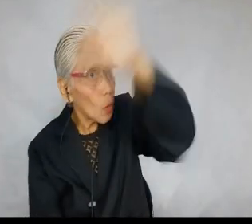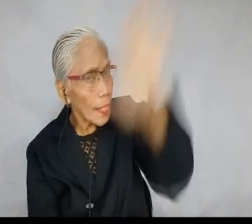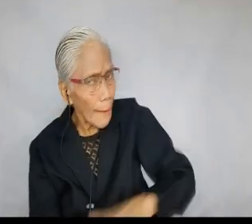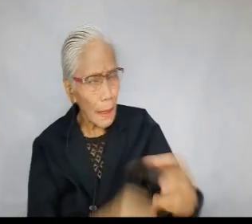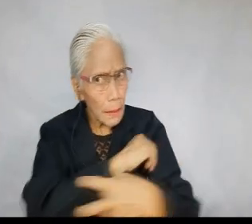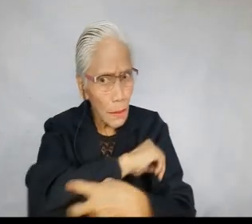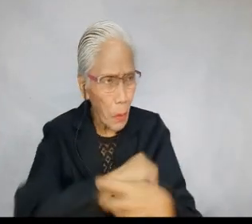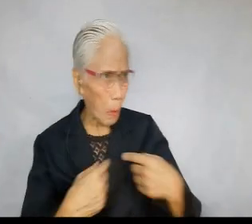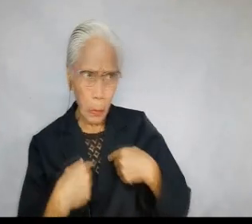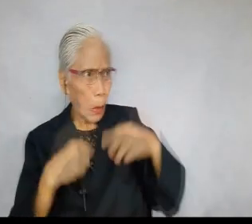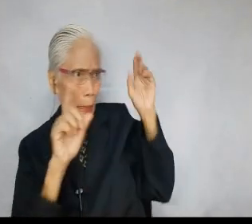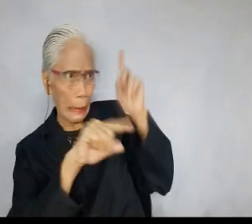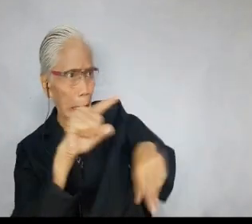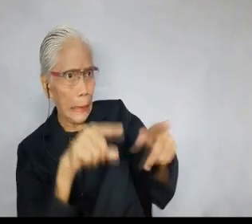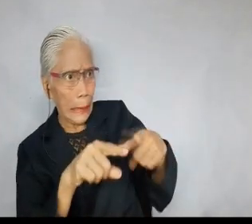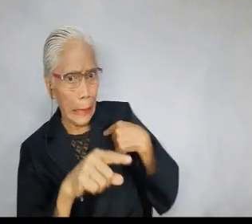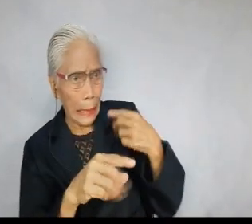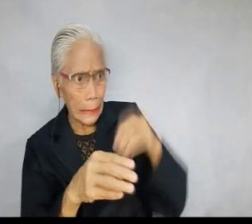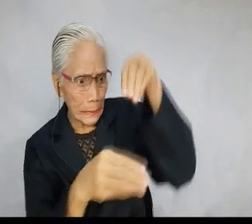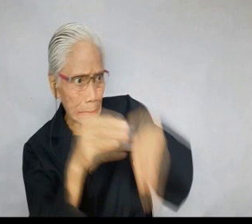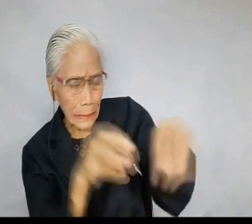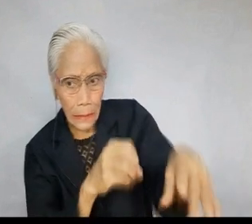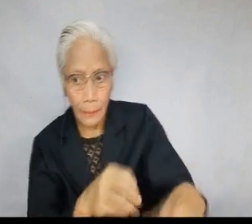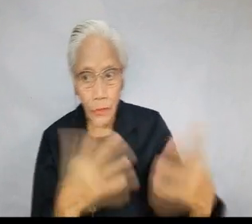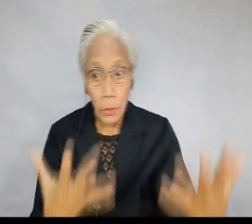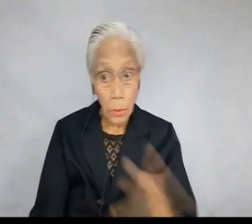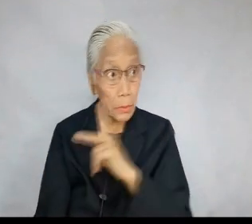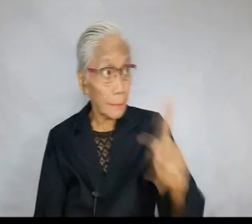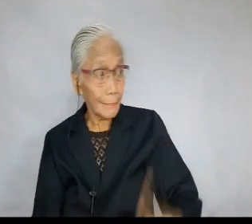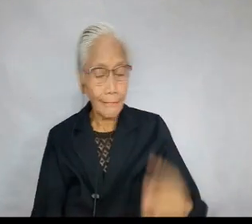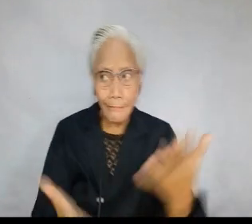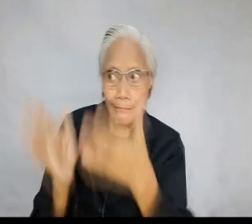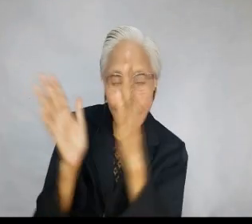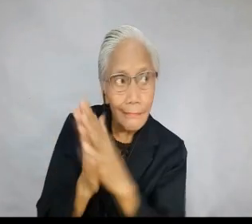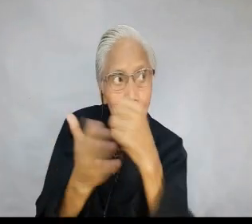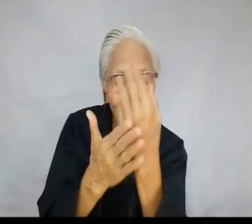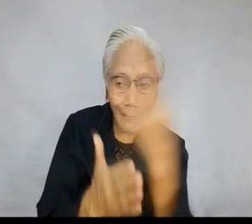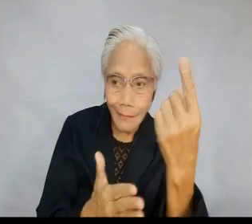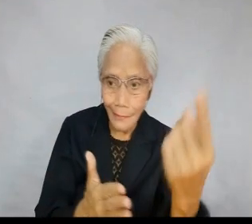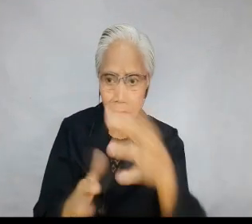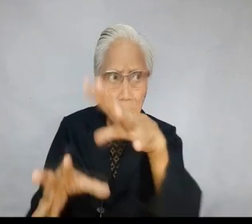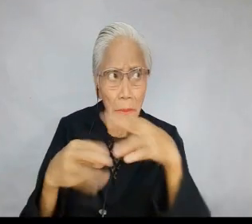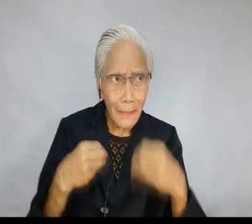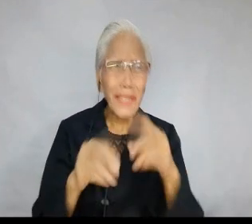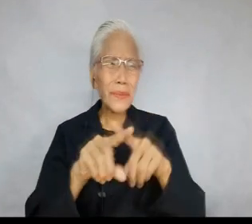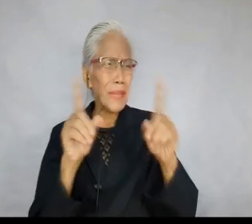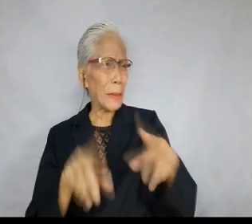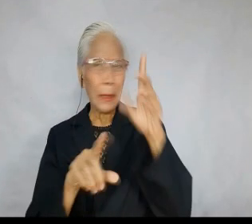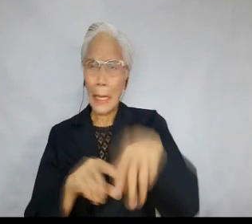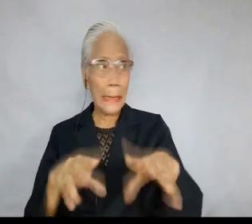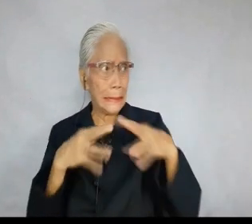a thing in his life. I cannot plant this seed. The king then asked the prime minister to plant the seed. The prime